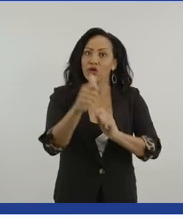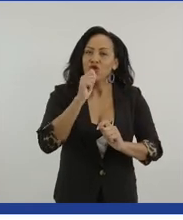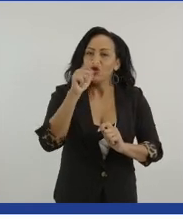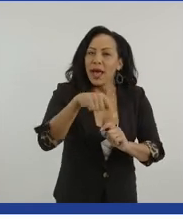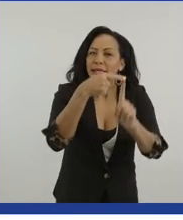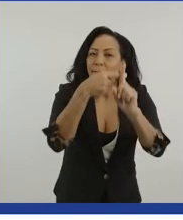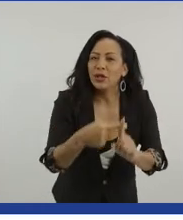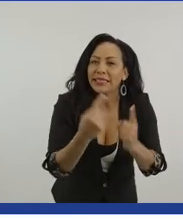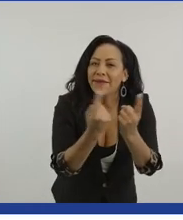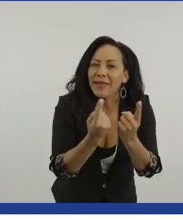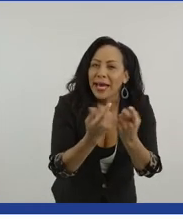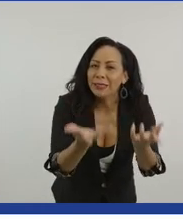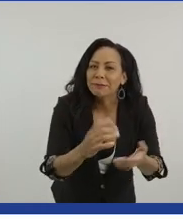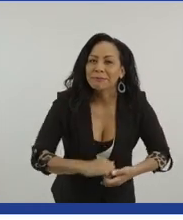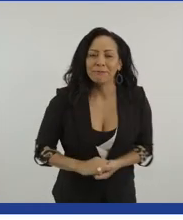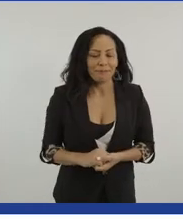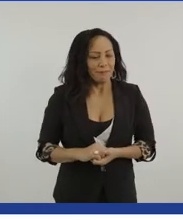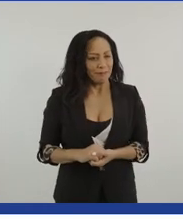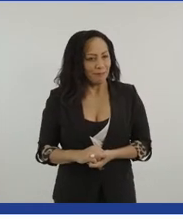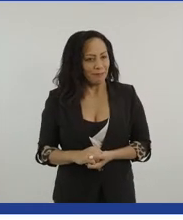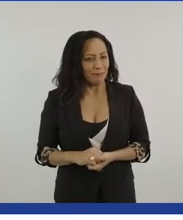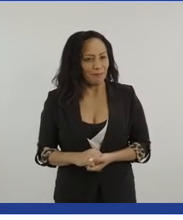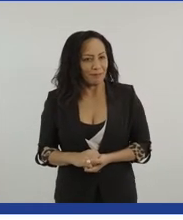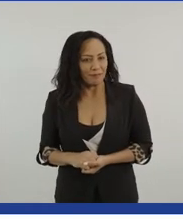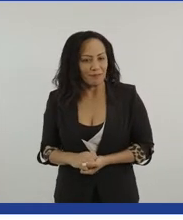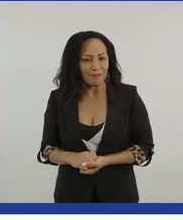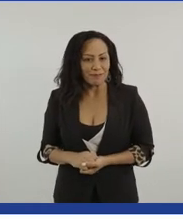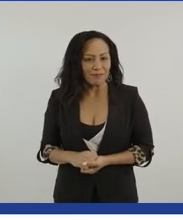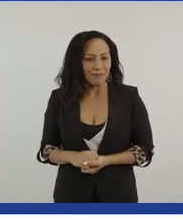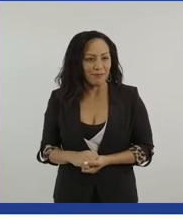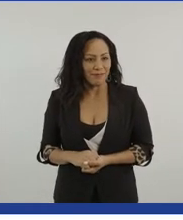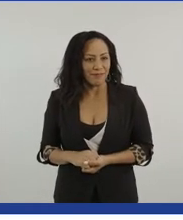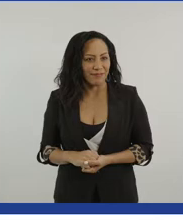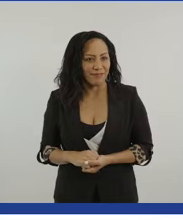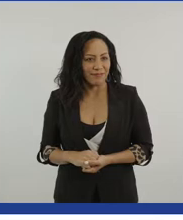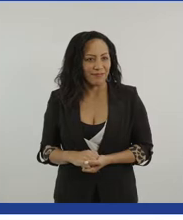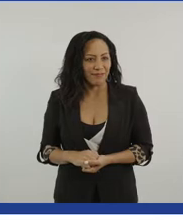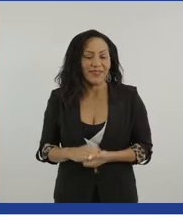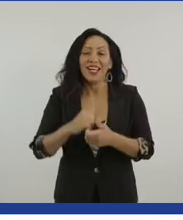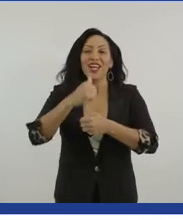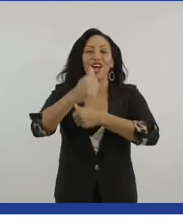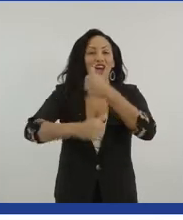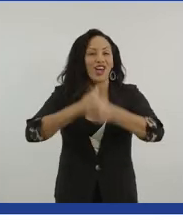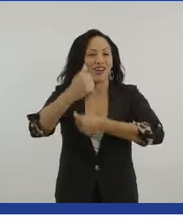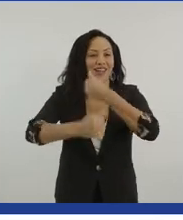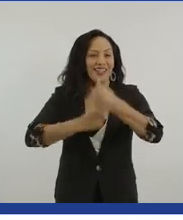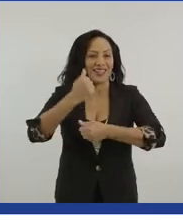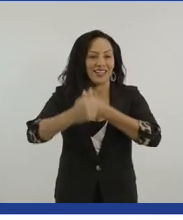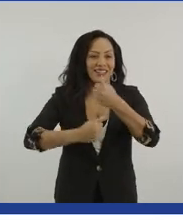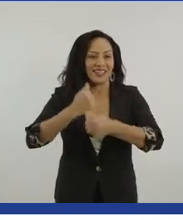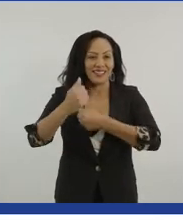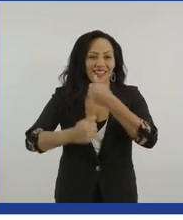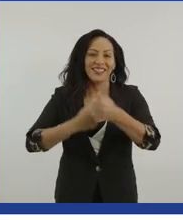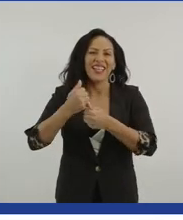Definitely. Oh, that's a, I got one down there. Hi, congratulations. Although it's a while ago you'd had it, but